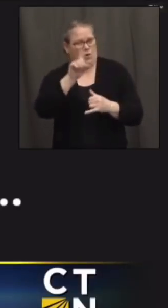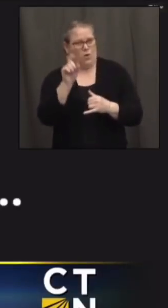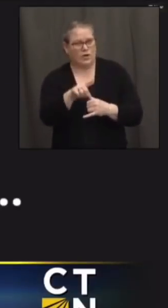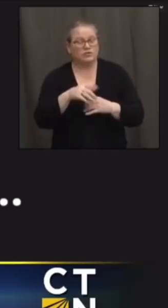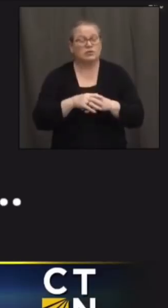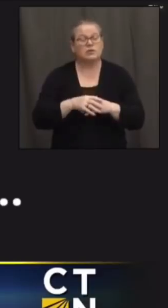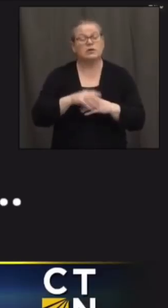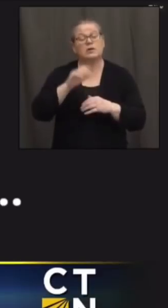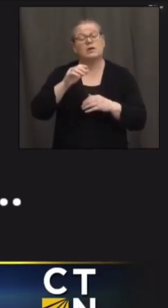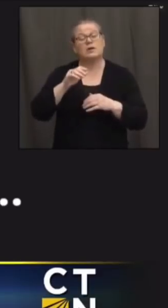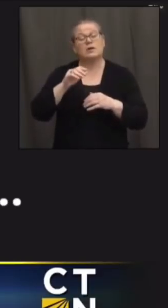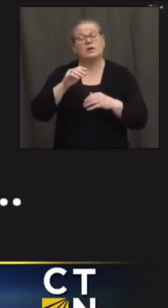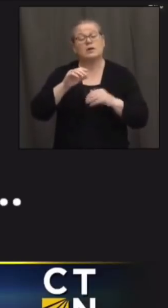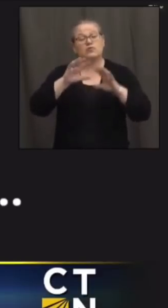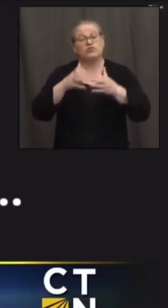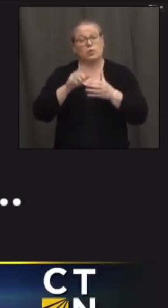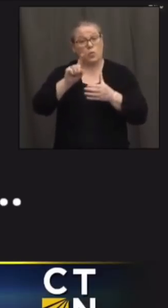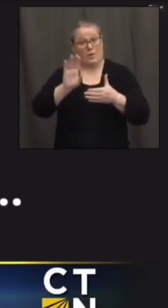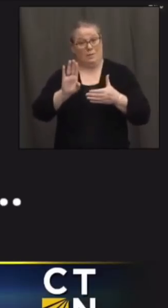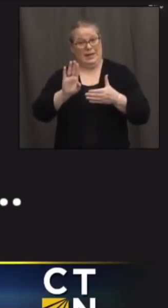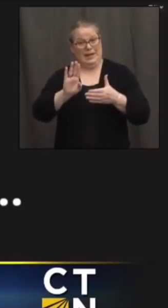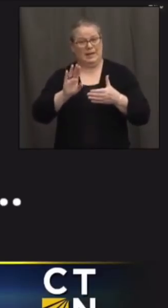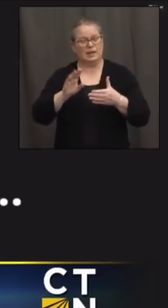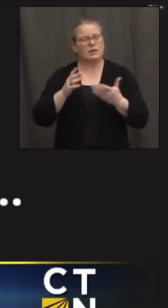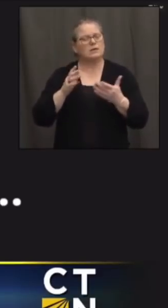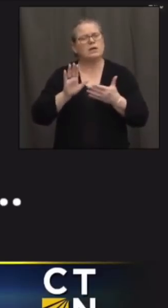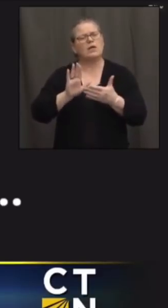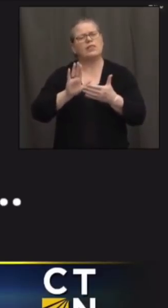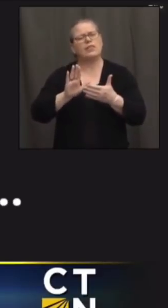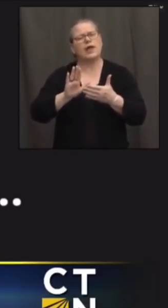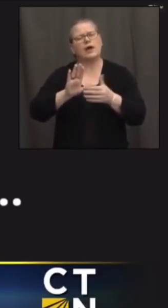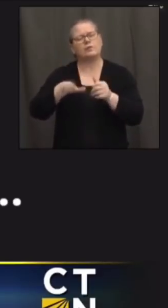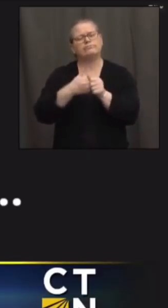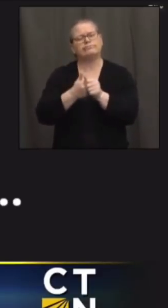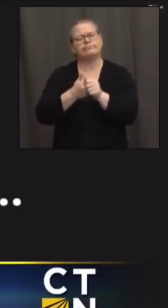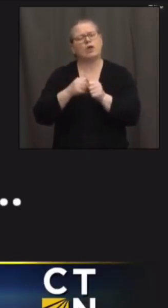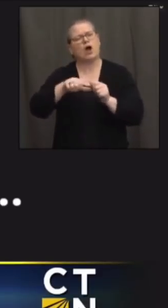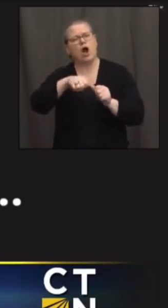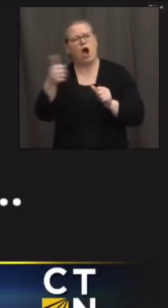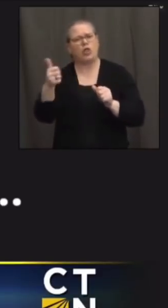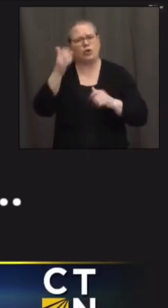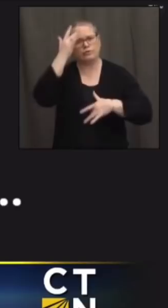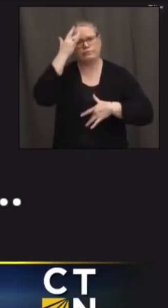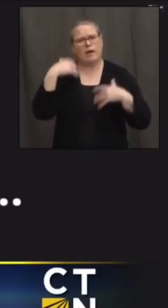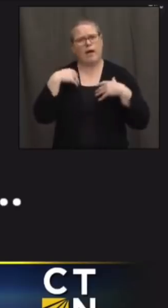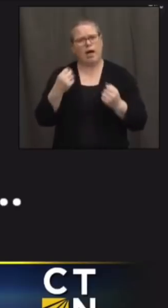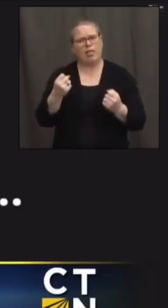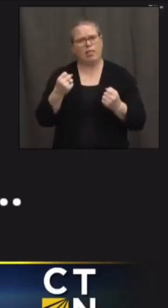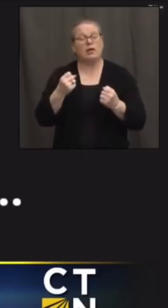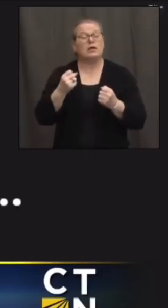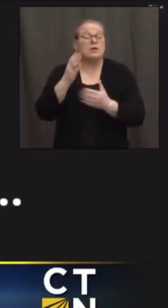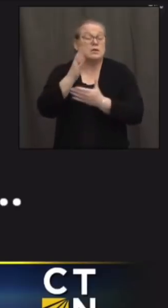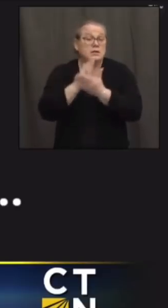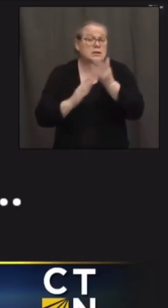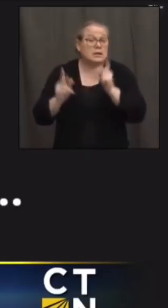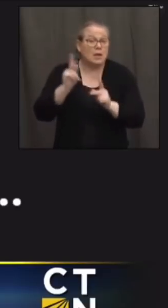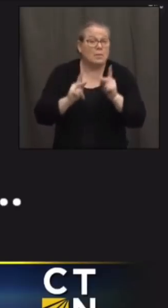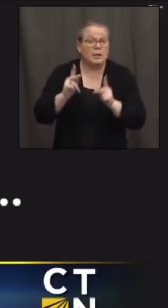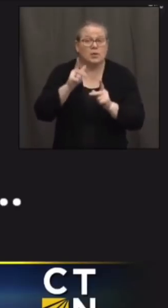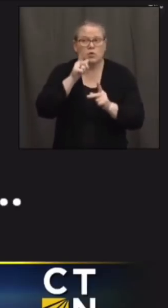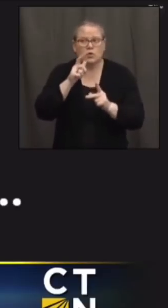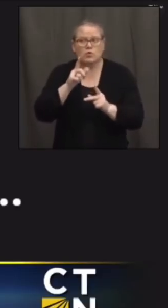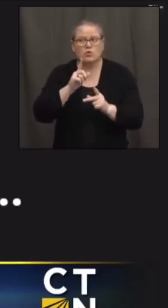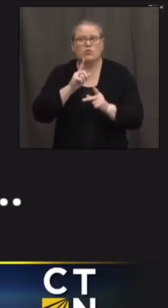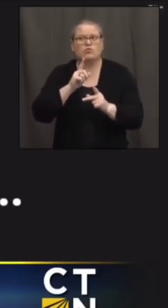1b is there any way that they're going to be vetted like can people who just really want the vaccine claim that hey i'm a smoker